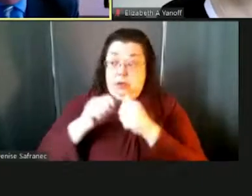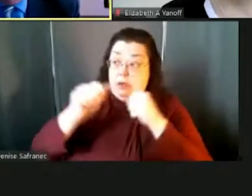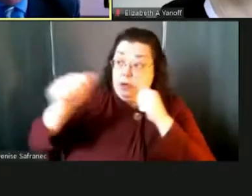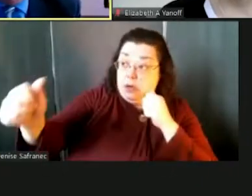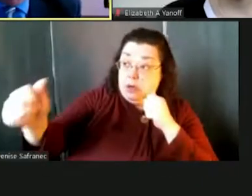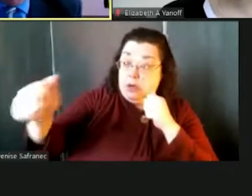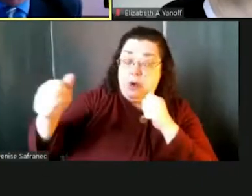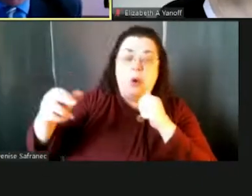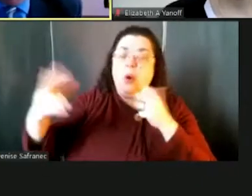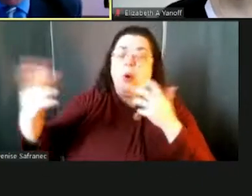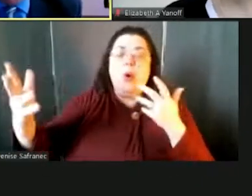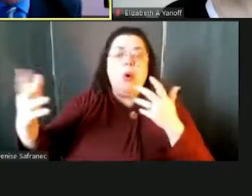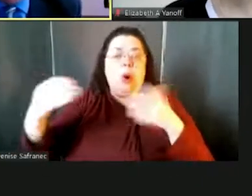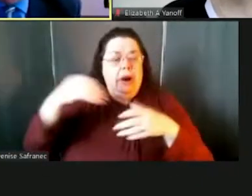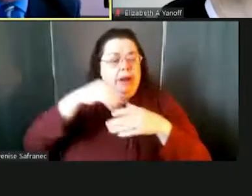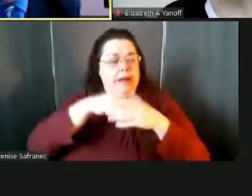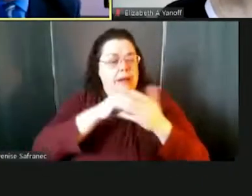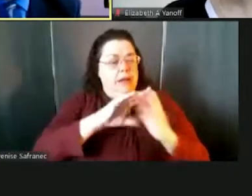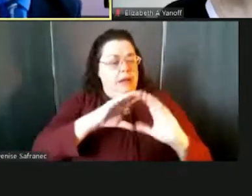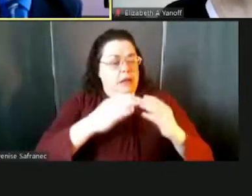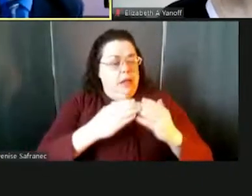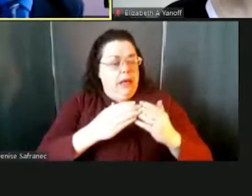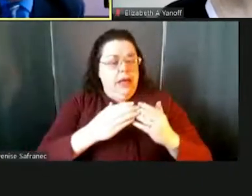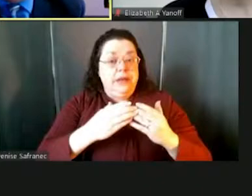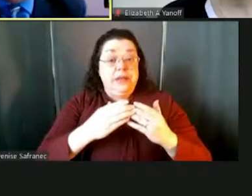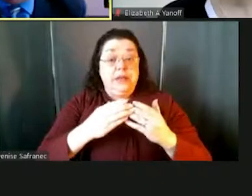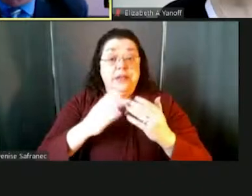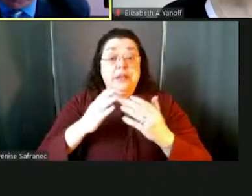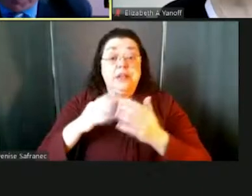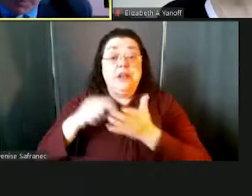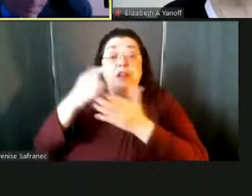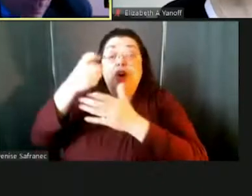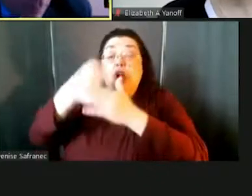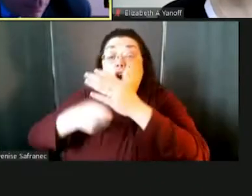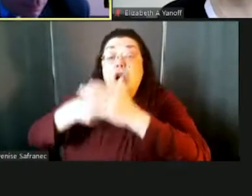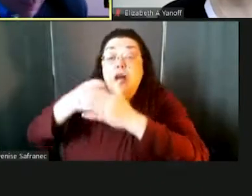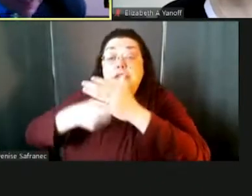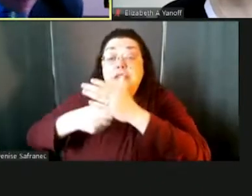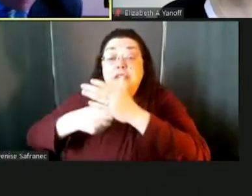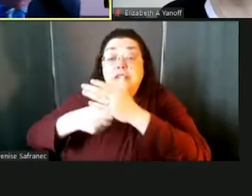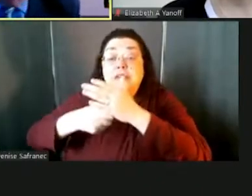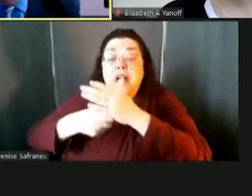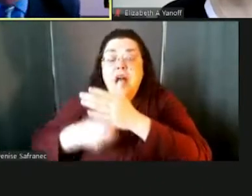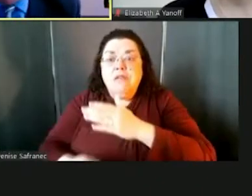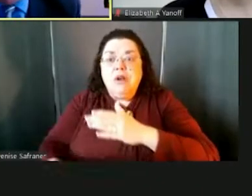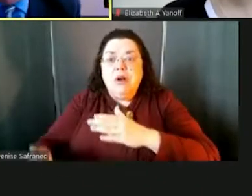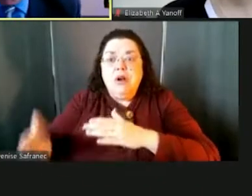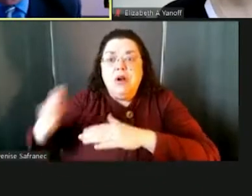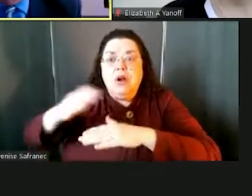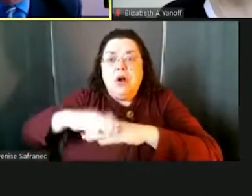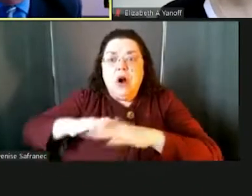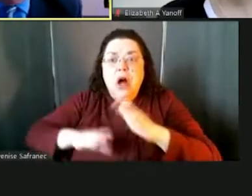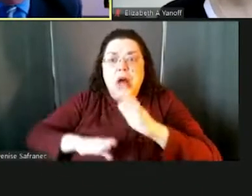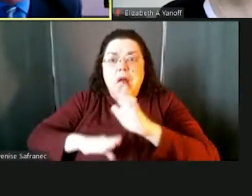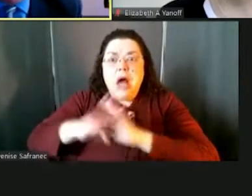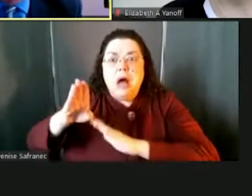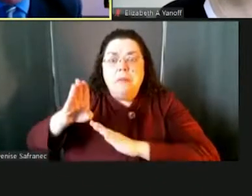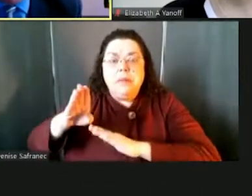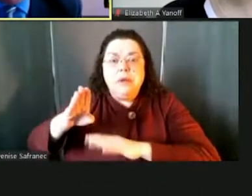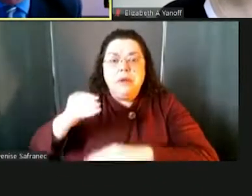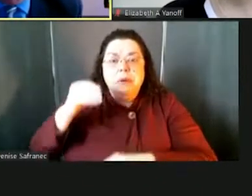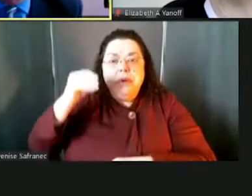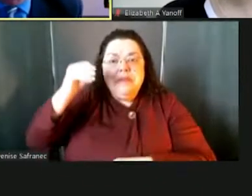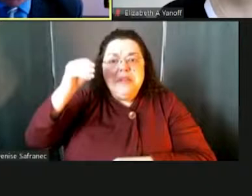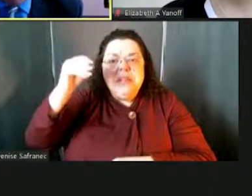actually gone up dramatically because of those state requirements. right now East Greenbush has spent about a million and a half